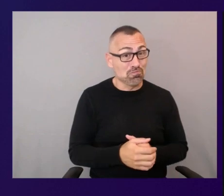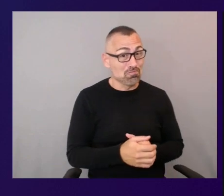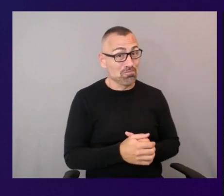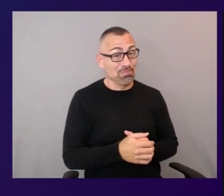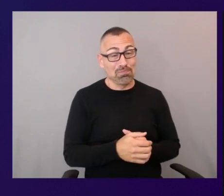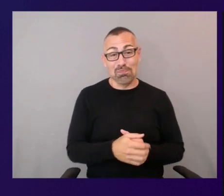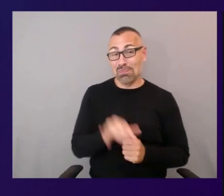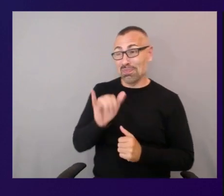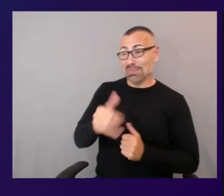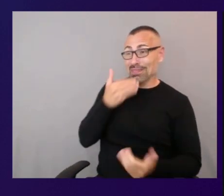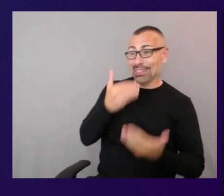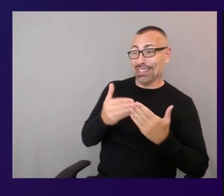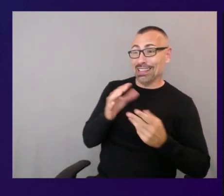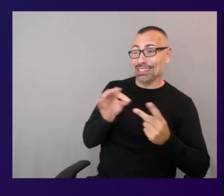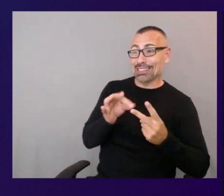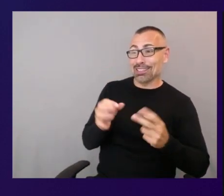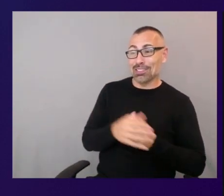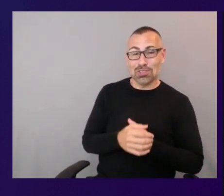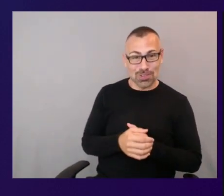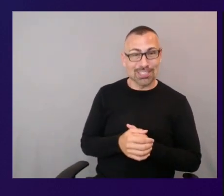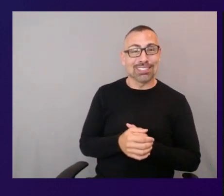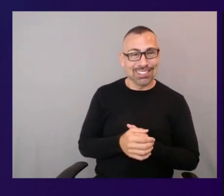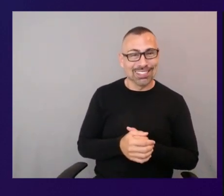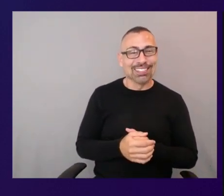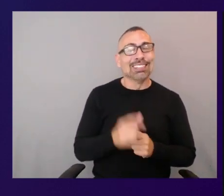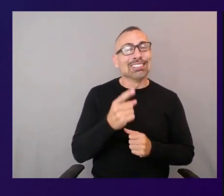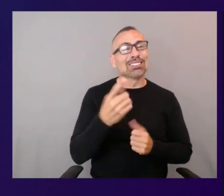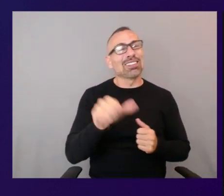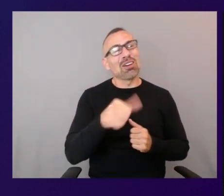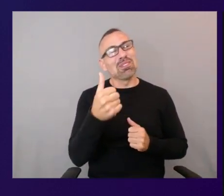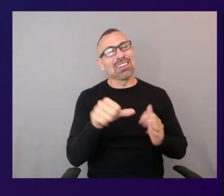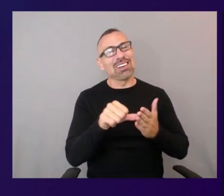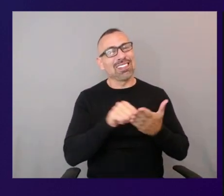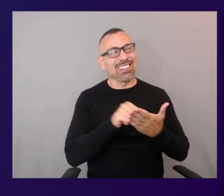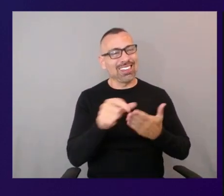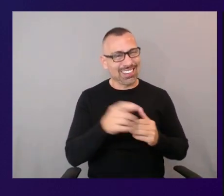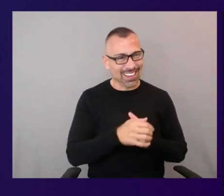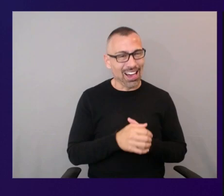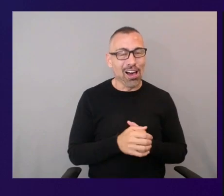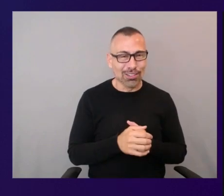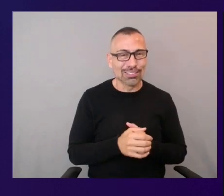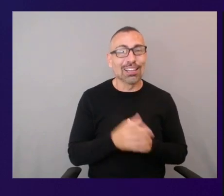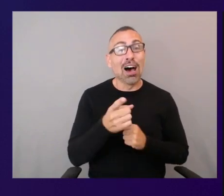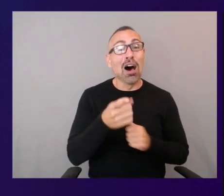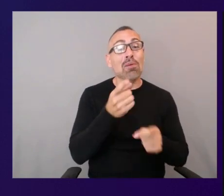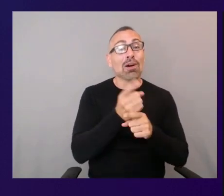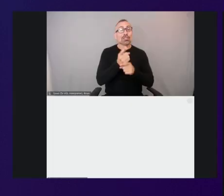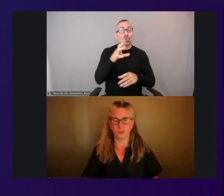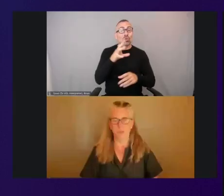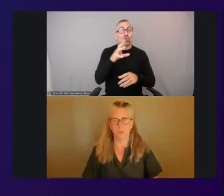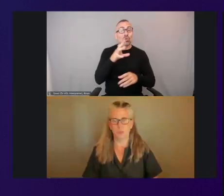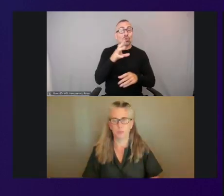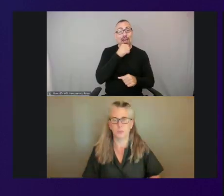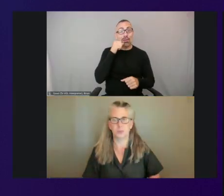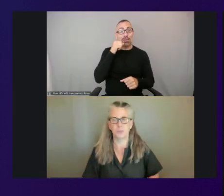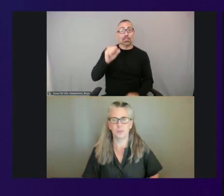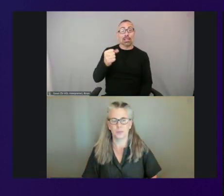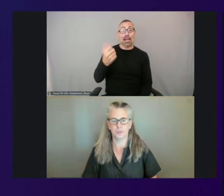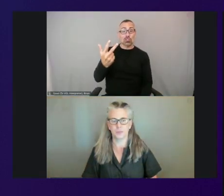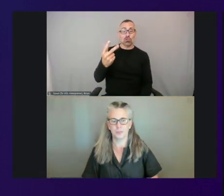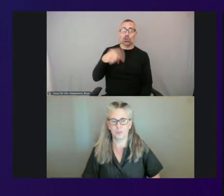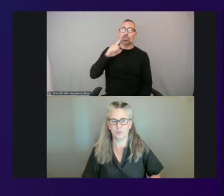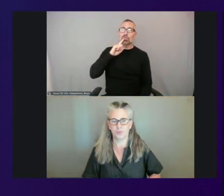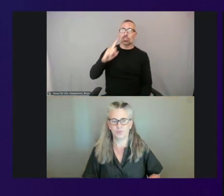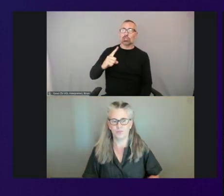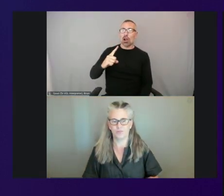so you're in your other account now yeah i'm in my other account i'm also in amazon s3 which is our simple storage service